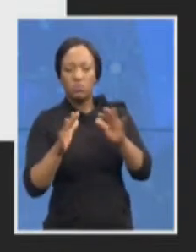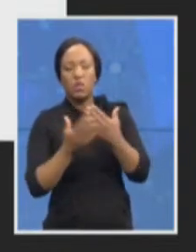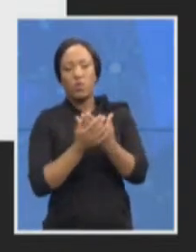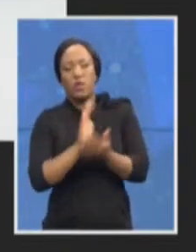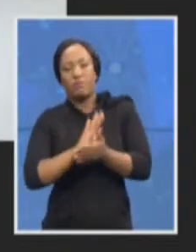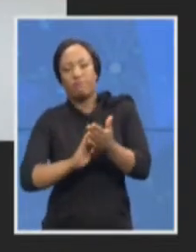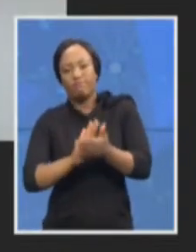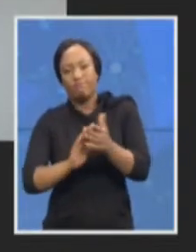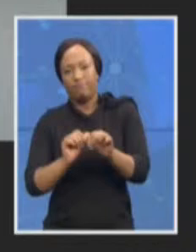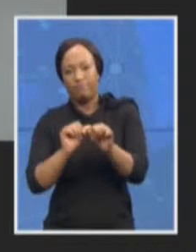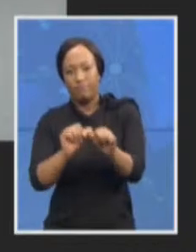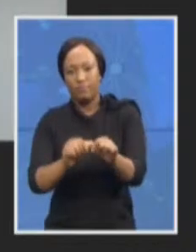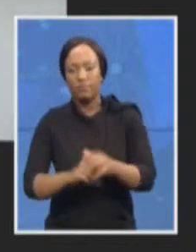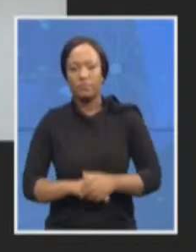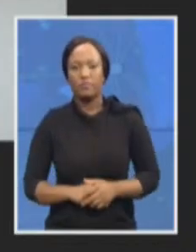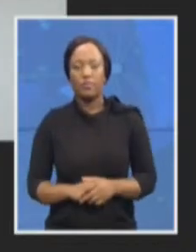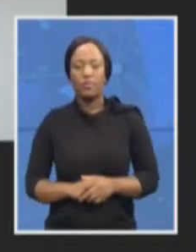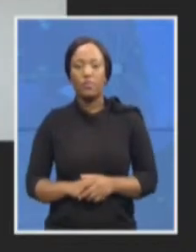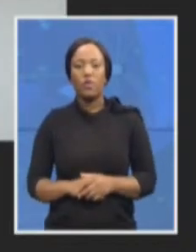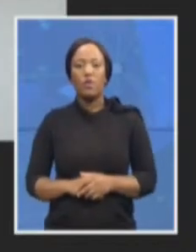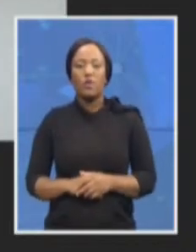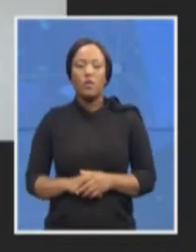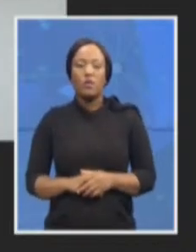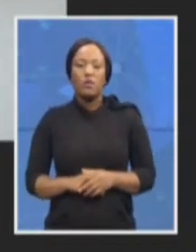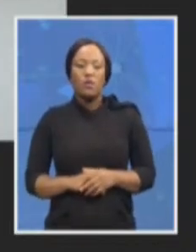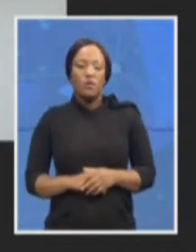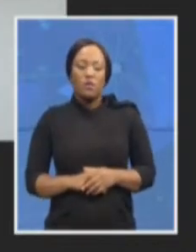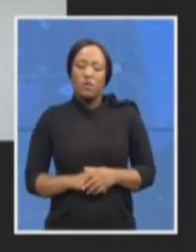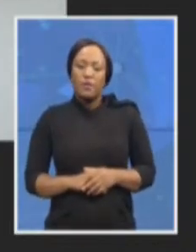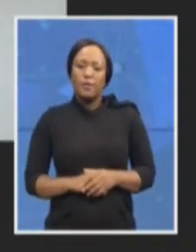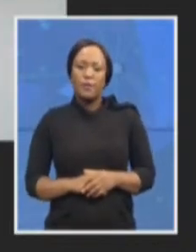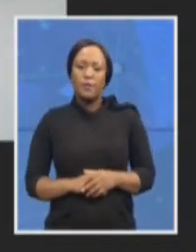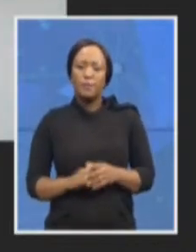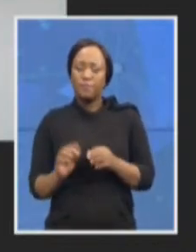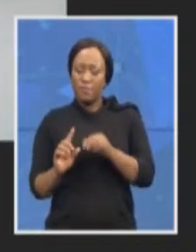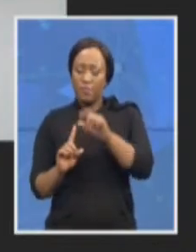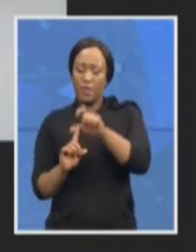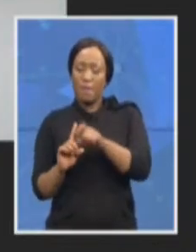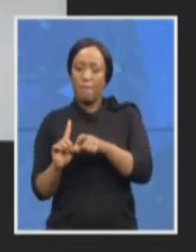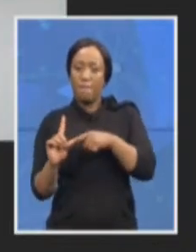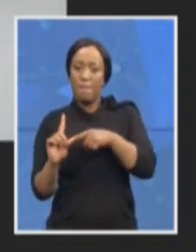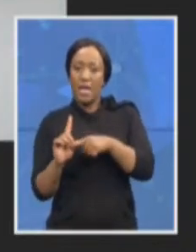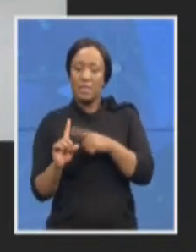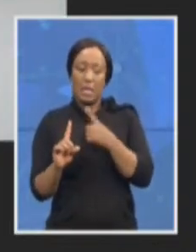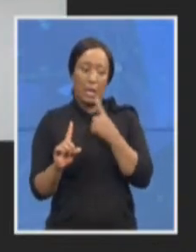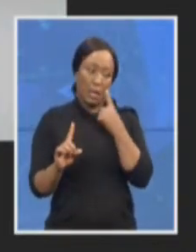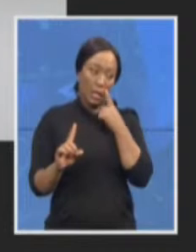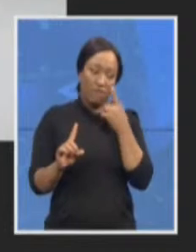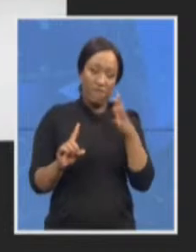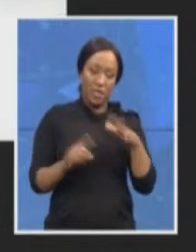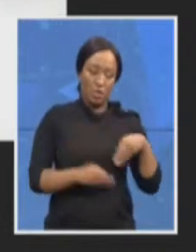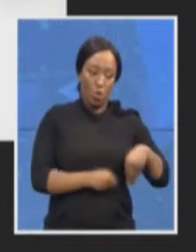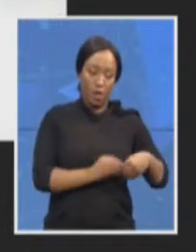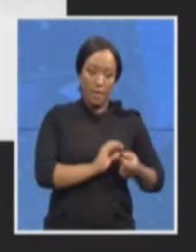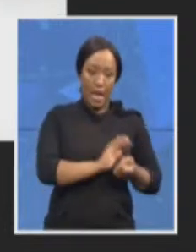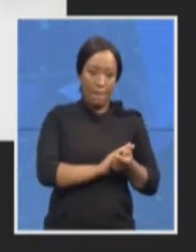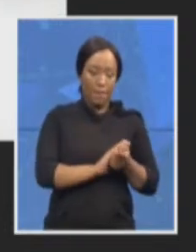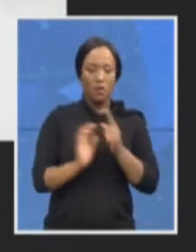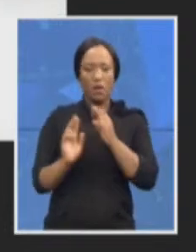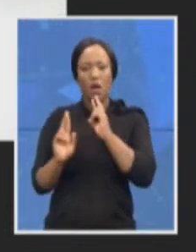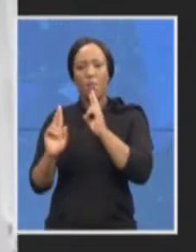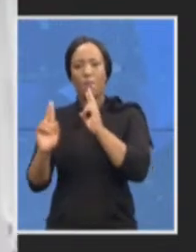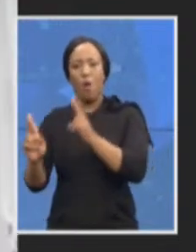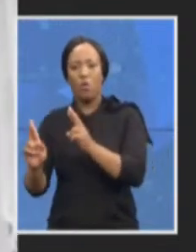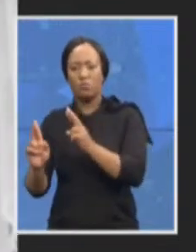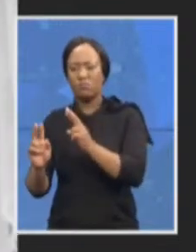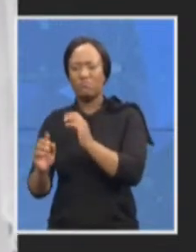which I'm also going to ask Advocate de Kock who's leading the NPA on discussions in this regard